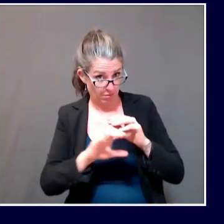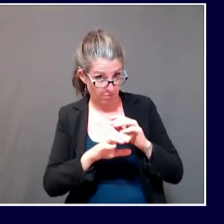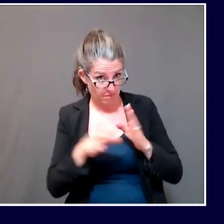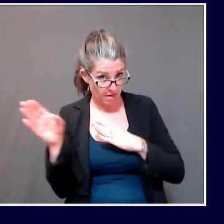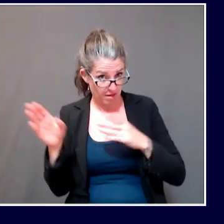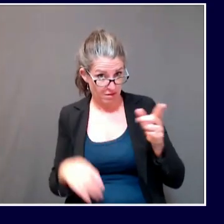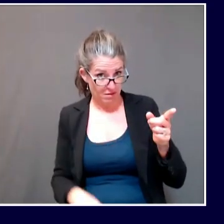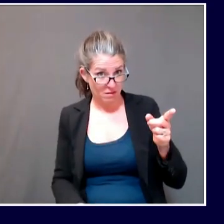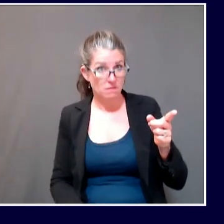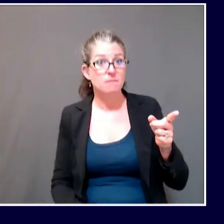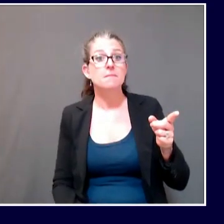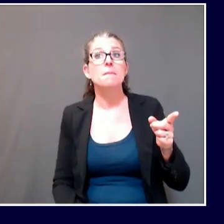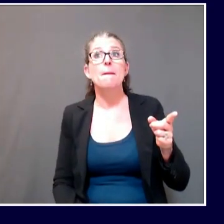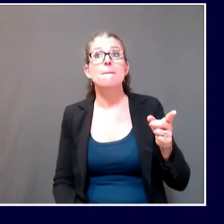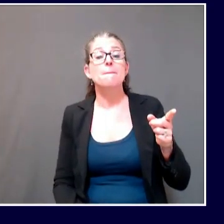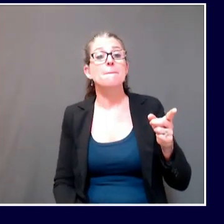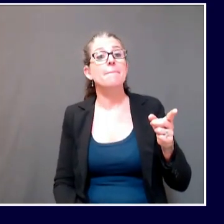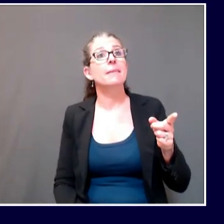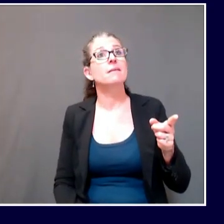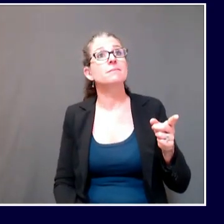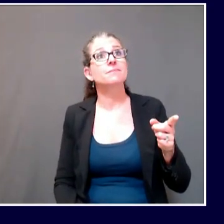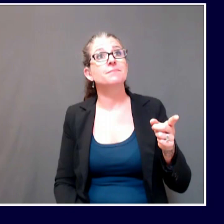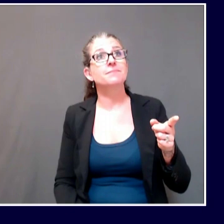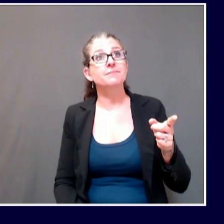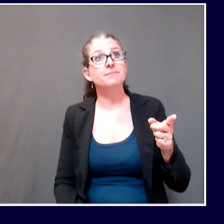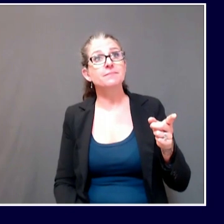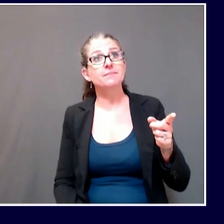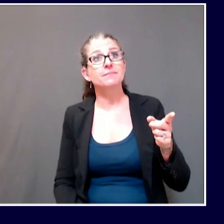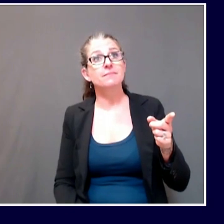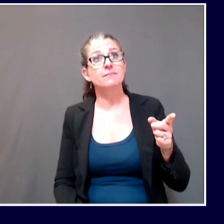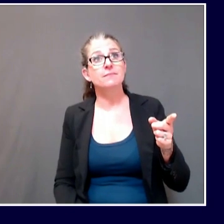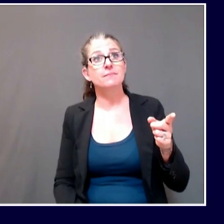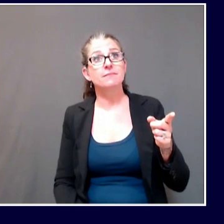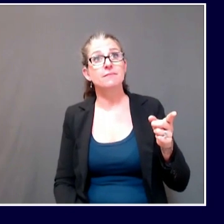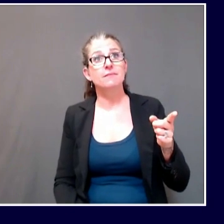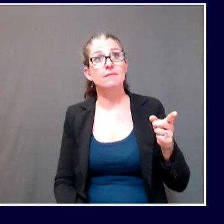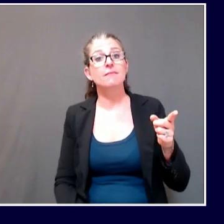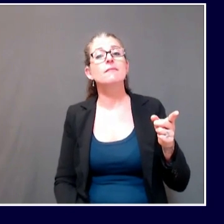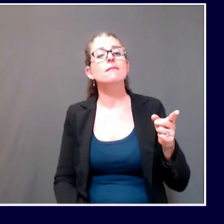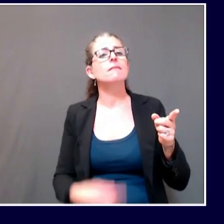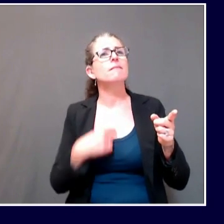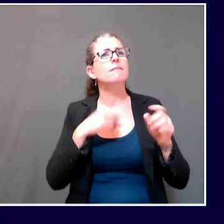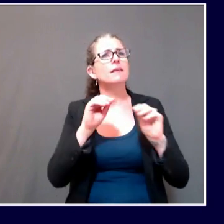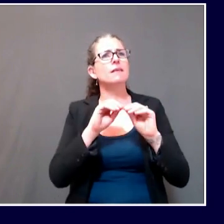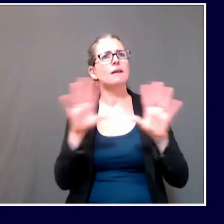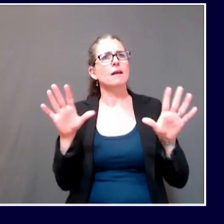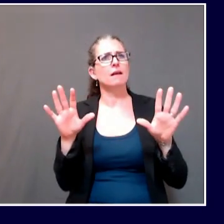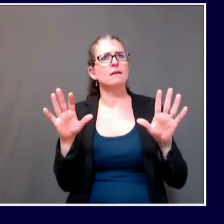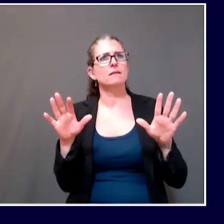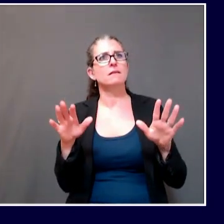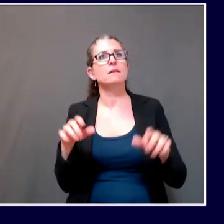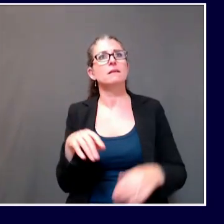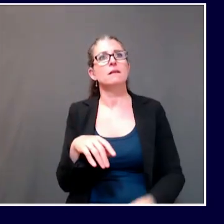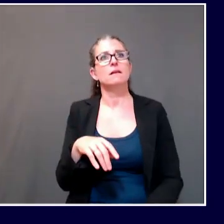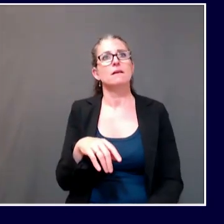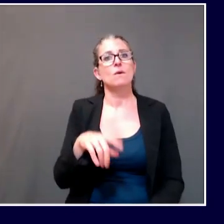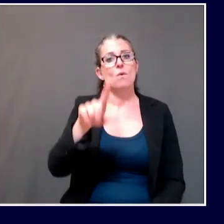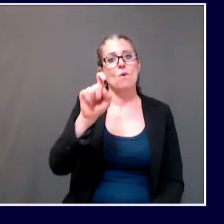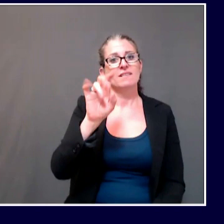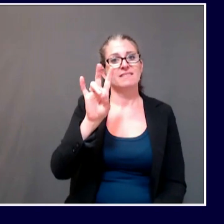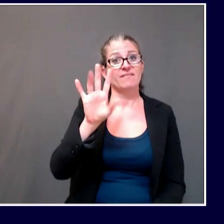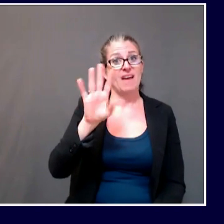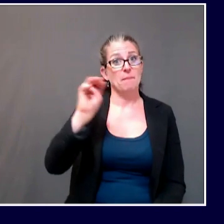170 million that we've put out there already for schools. Right, I'm just seeing if that,